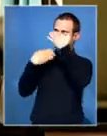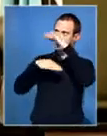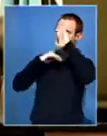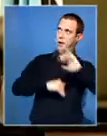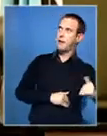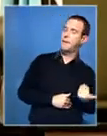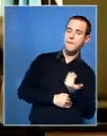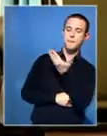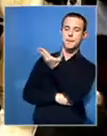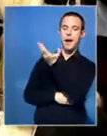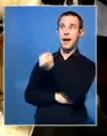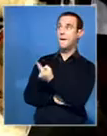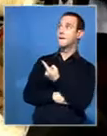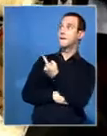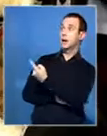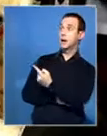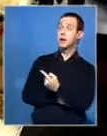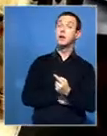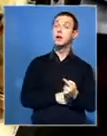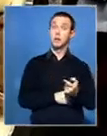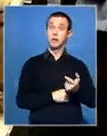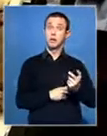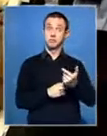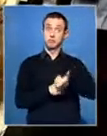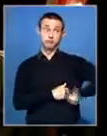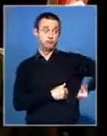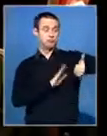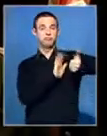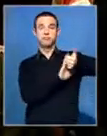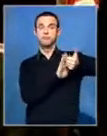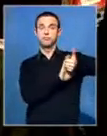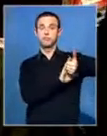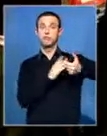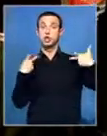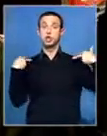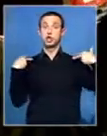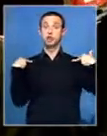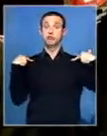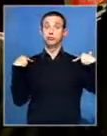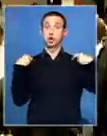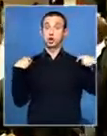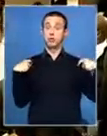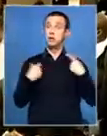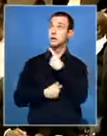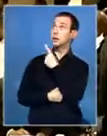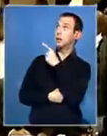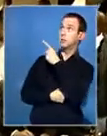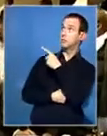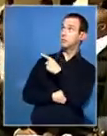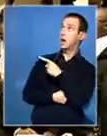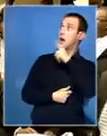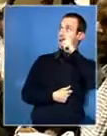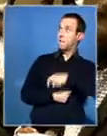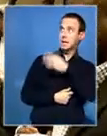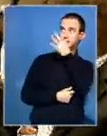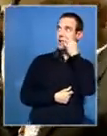Attorney General is challenging the constitutionality of a vote by a secret ballot. But Botswana opposition believes the court will rule in